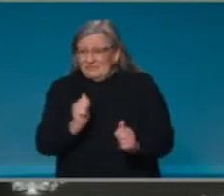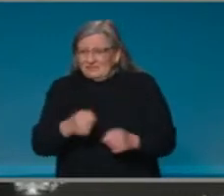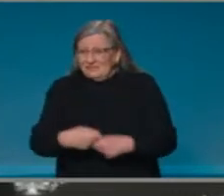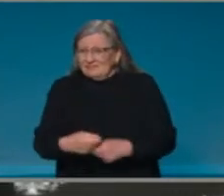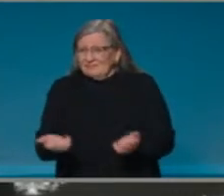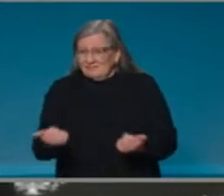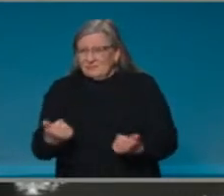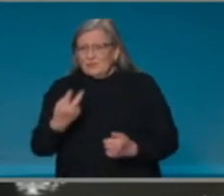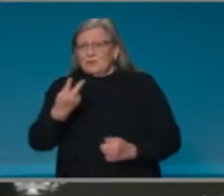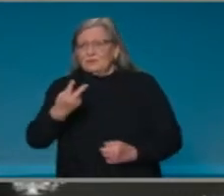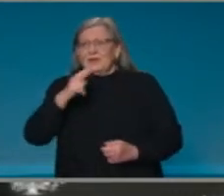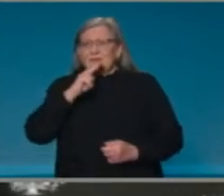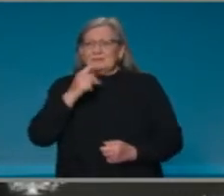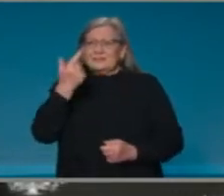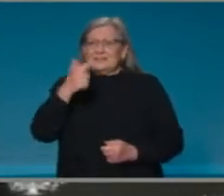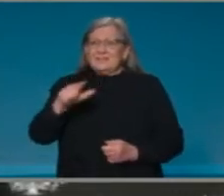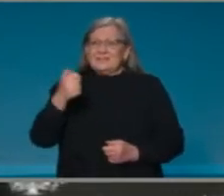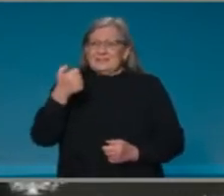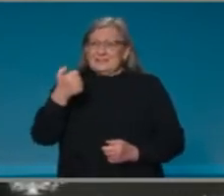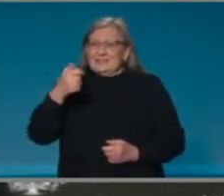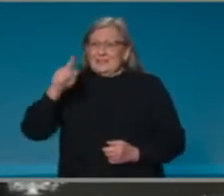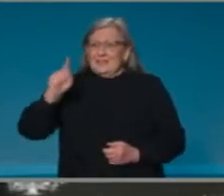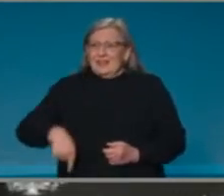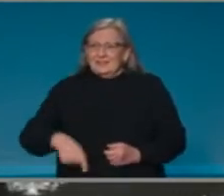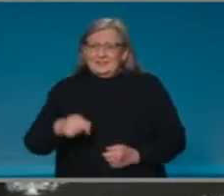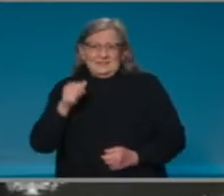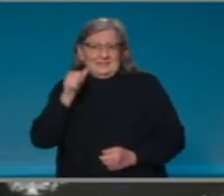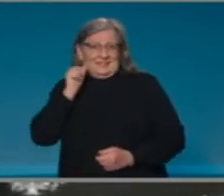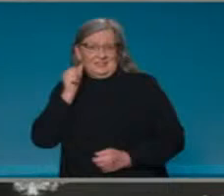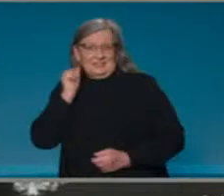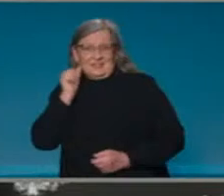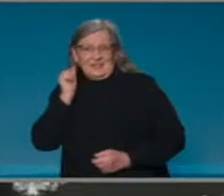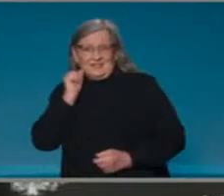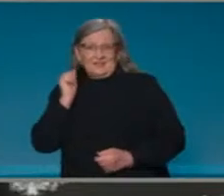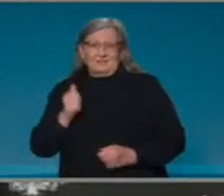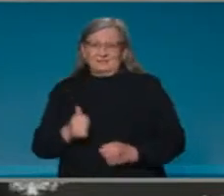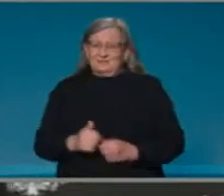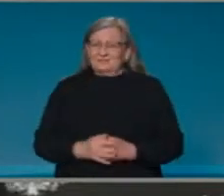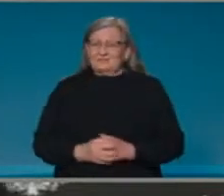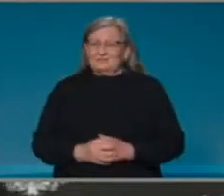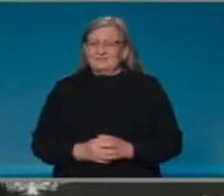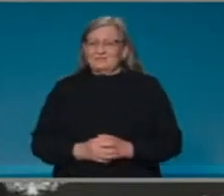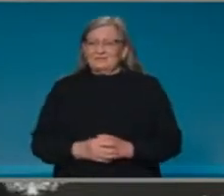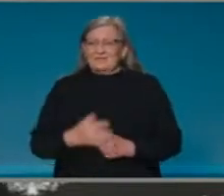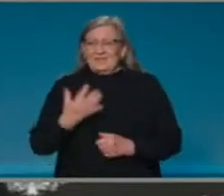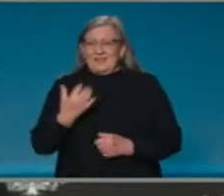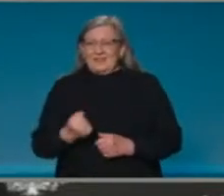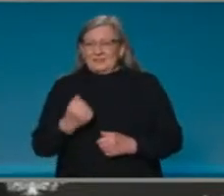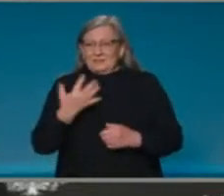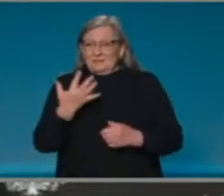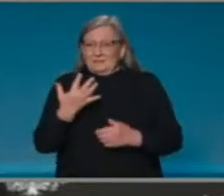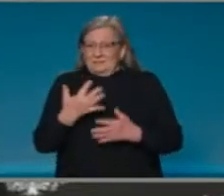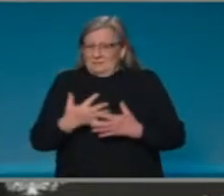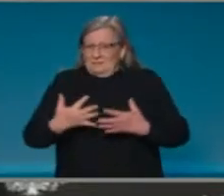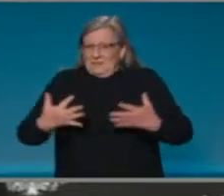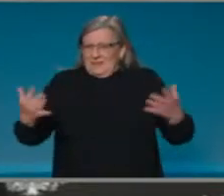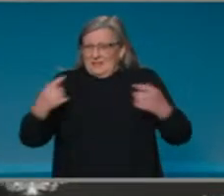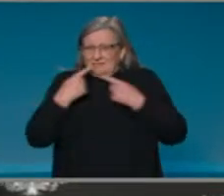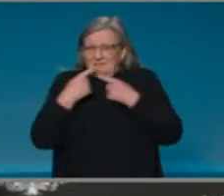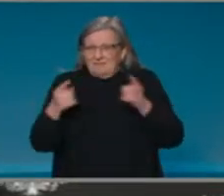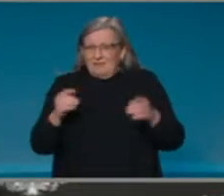,000 yesterday. We'll come to that in a minute. But there is a significant announcement in relation to